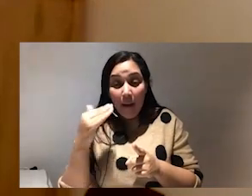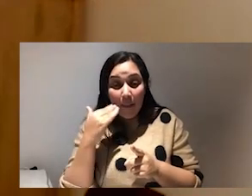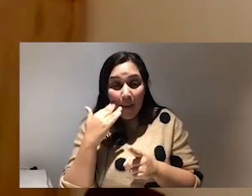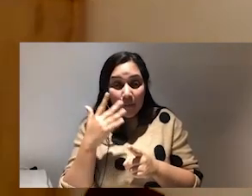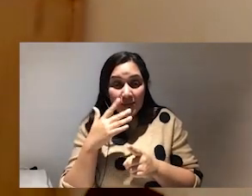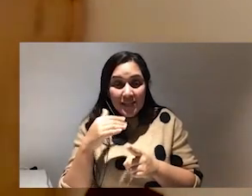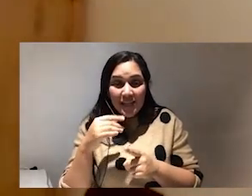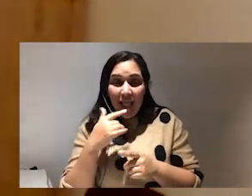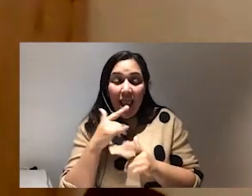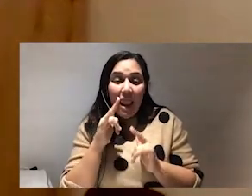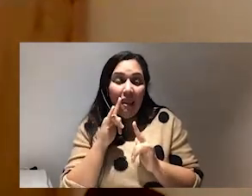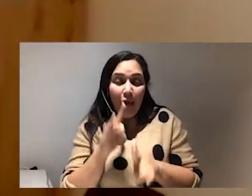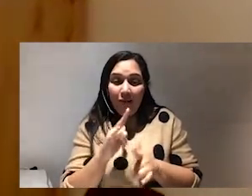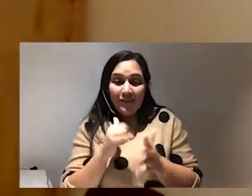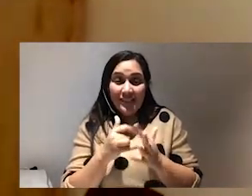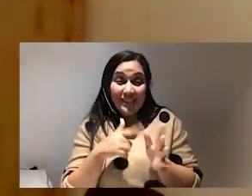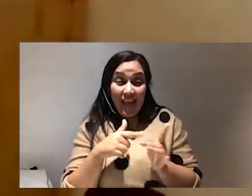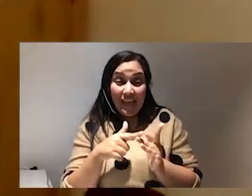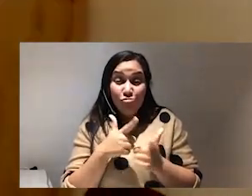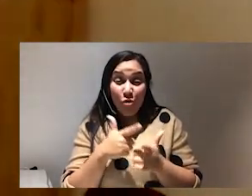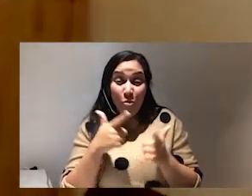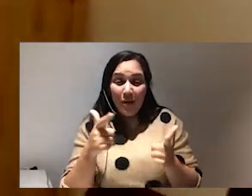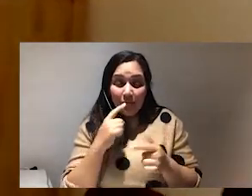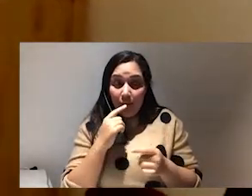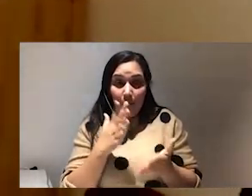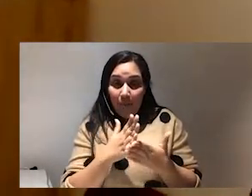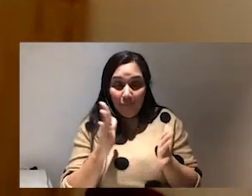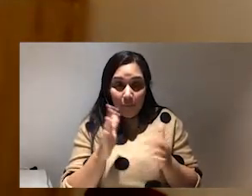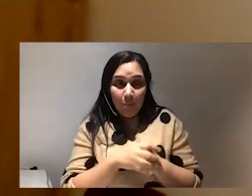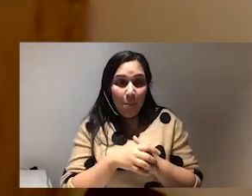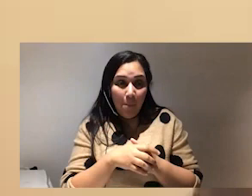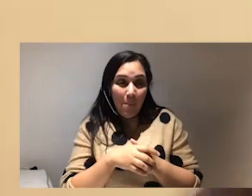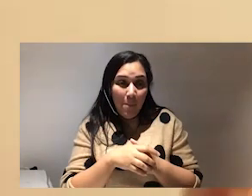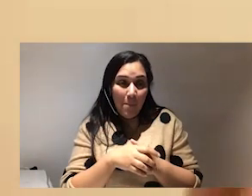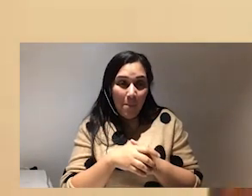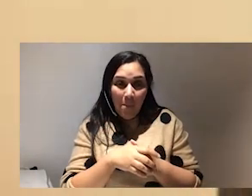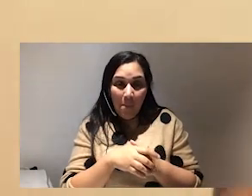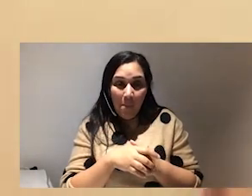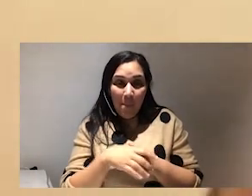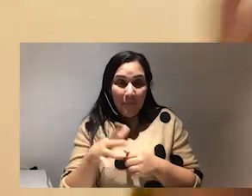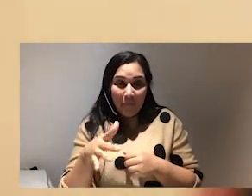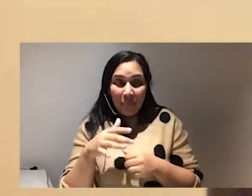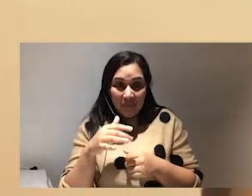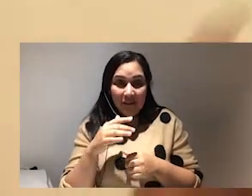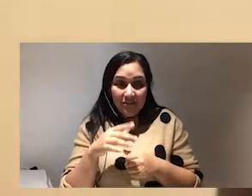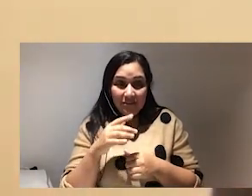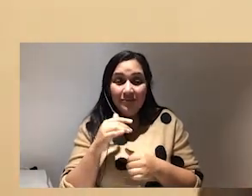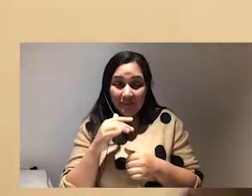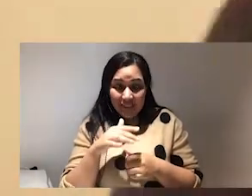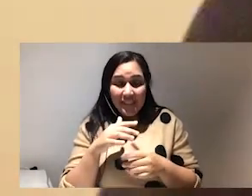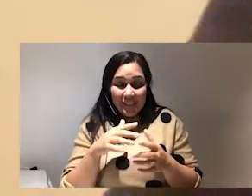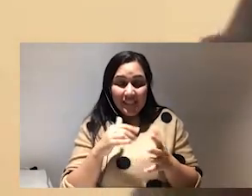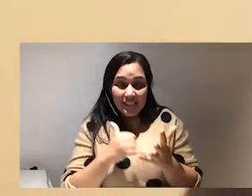my mom loves shay so much it is unbelievable i'm like the scaffold it's true i love that word the